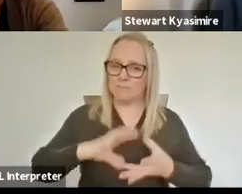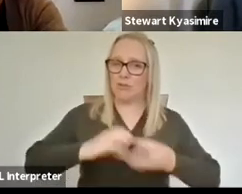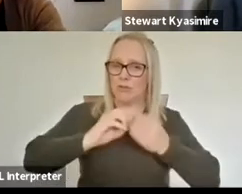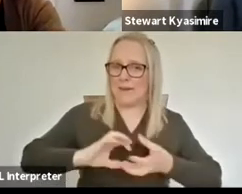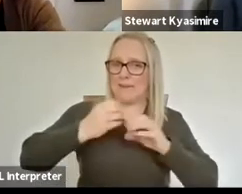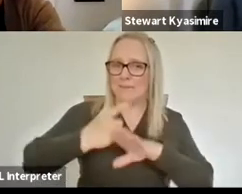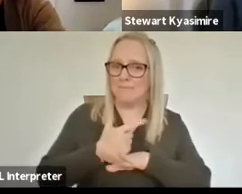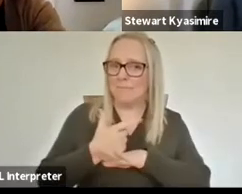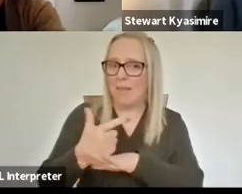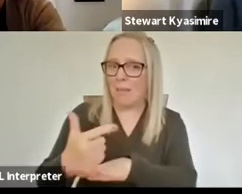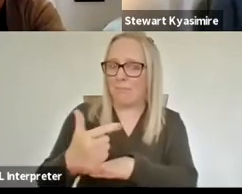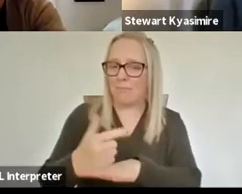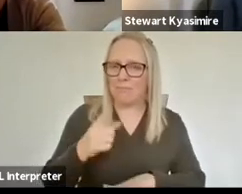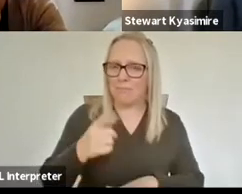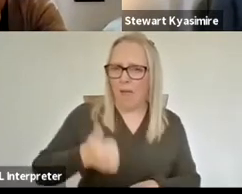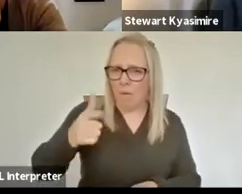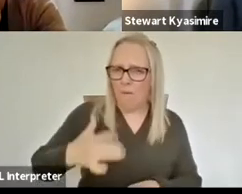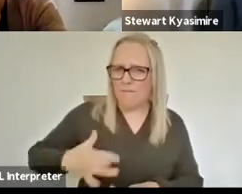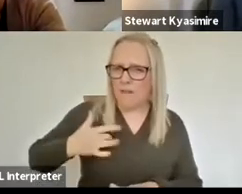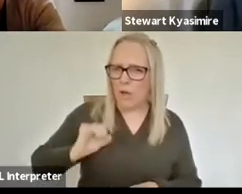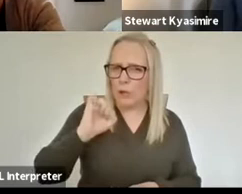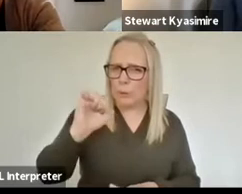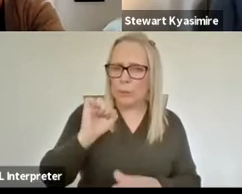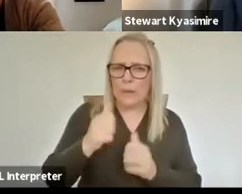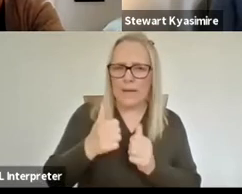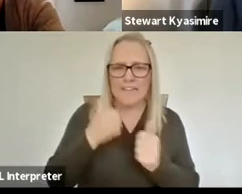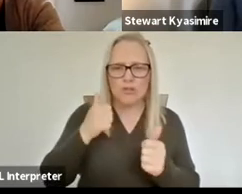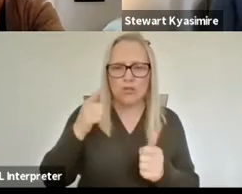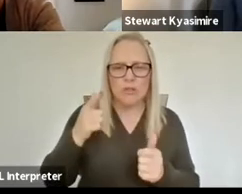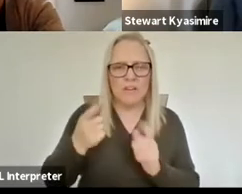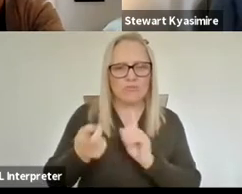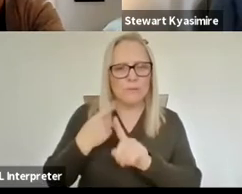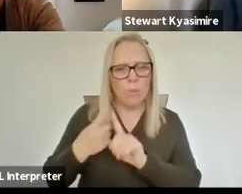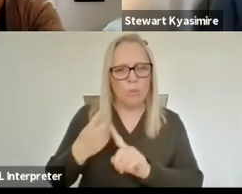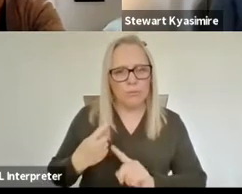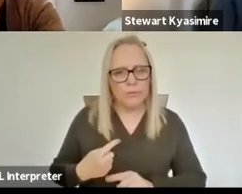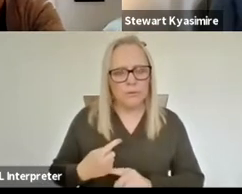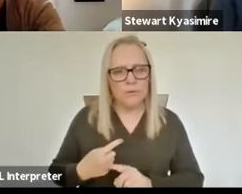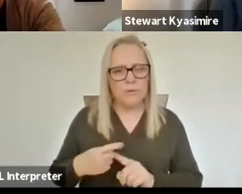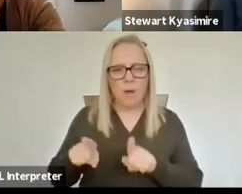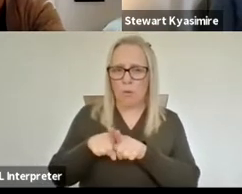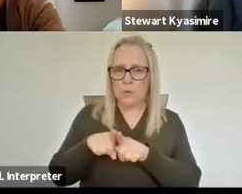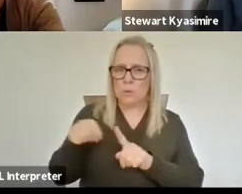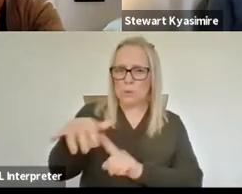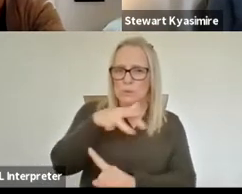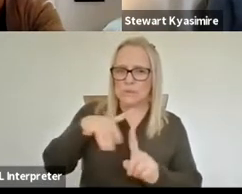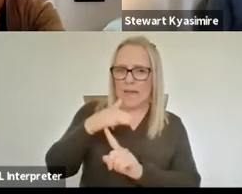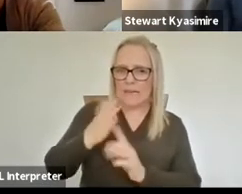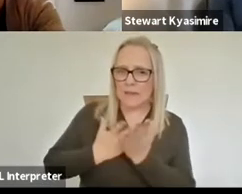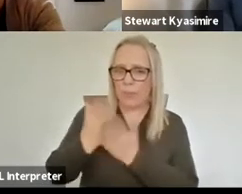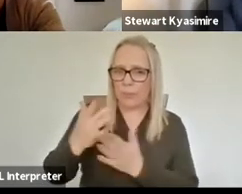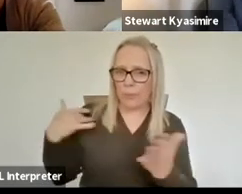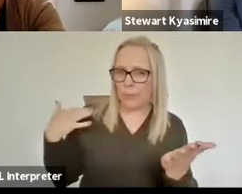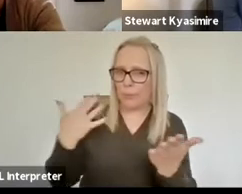that your industry responded to the pandemic uh and everything that has happened societally during it well